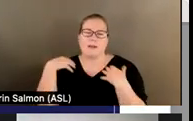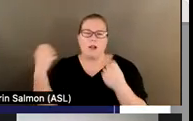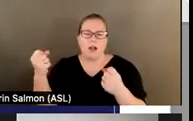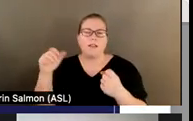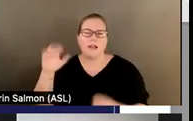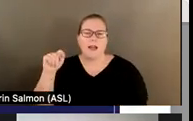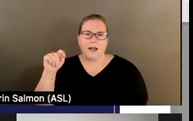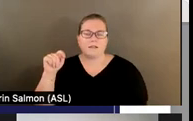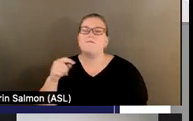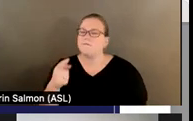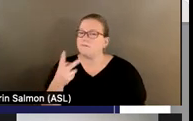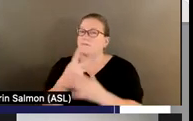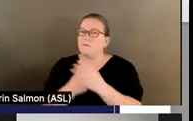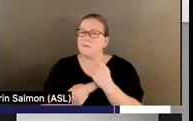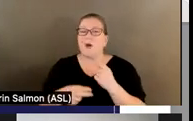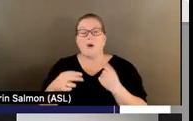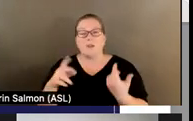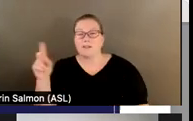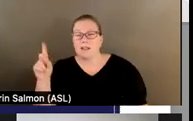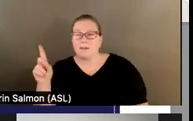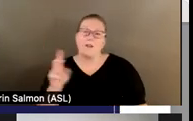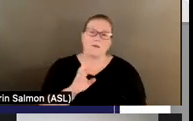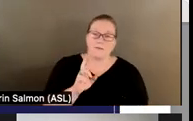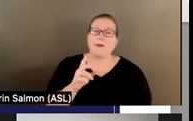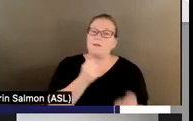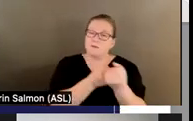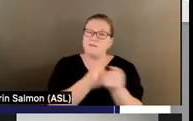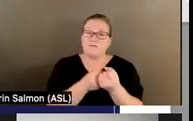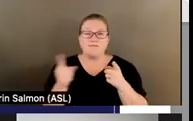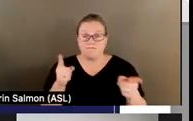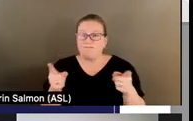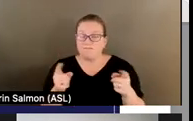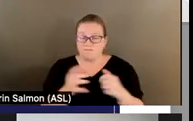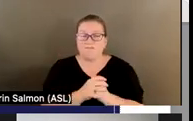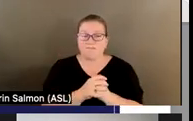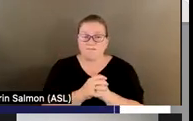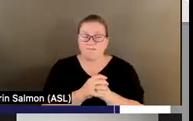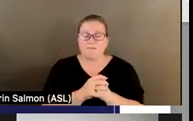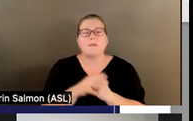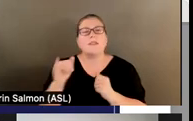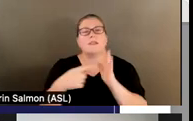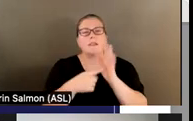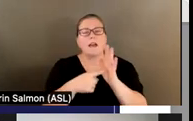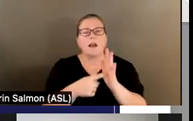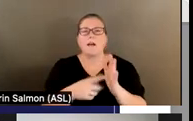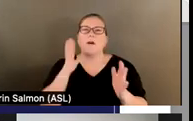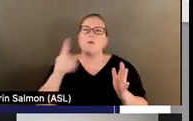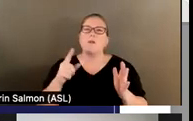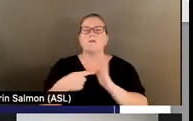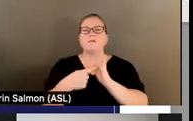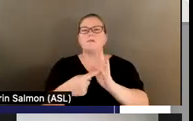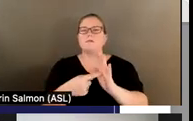support, most recently in the bipartisan Safer Communities Act. This model outlines clinical, data,